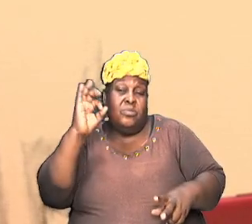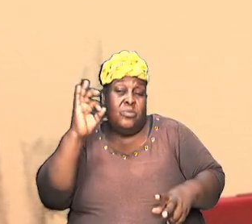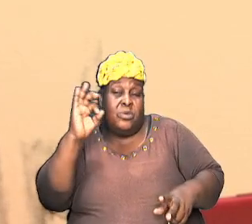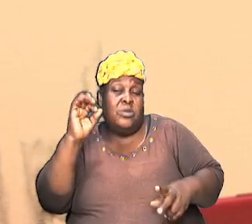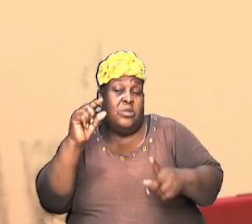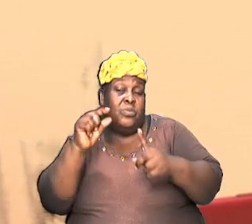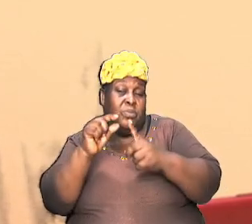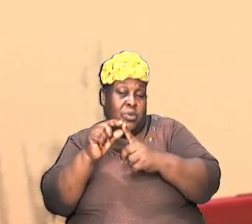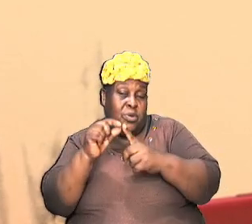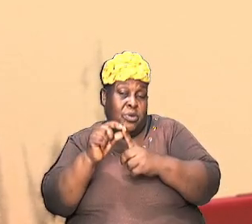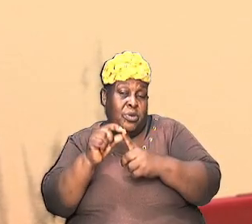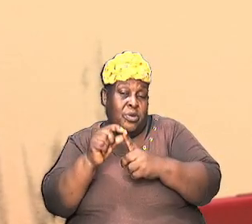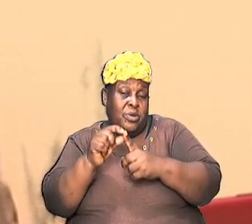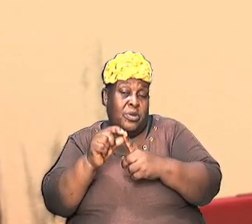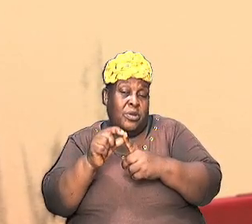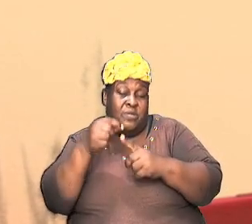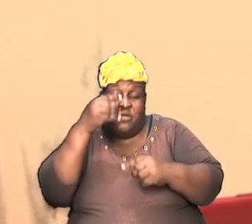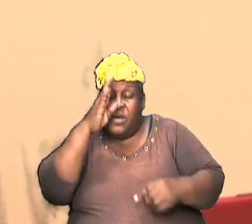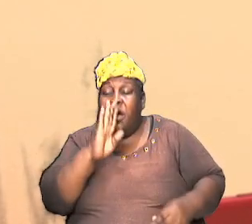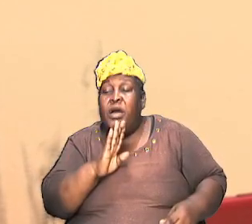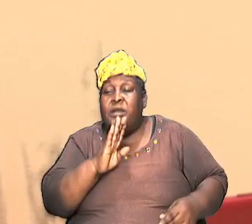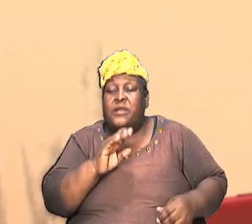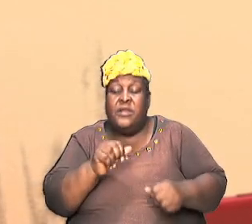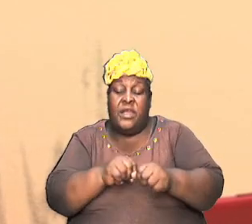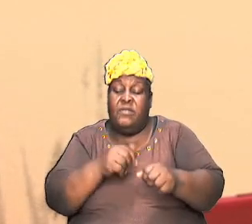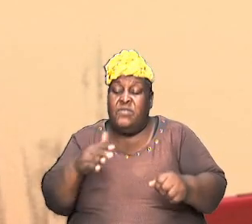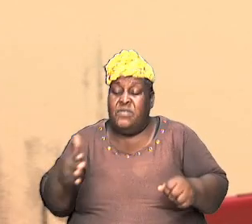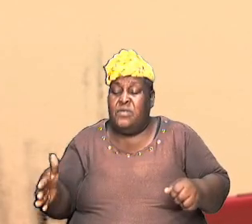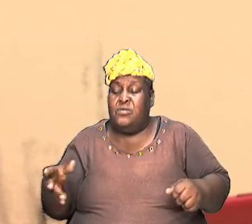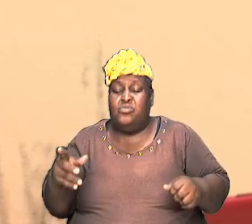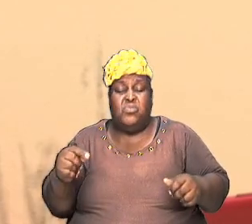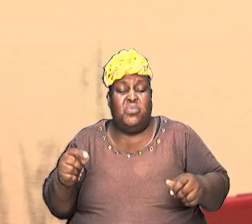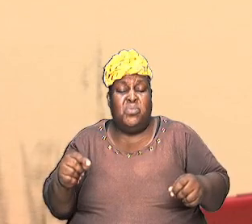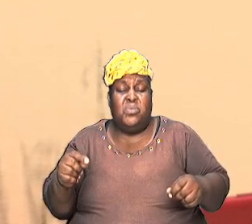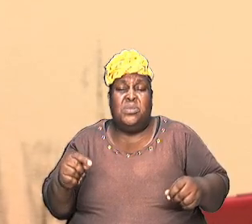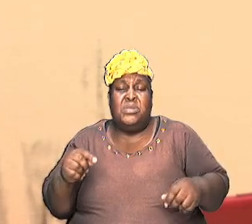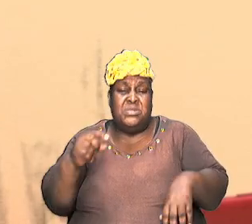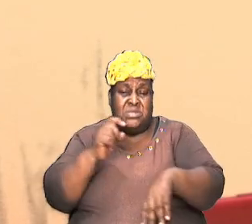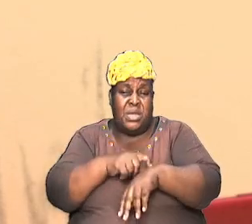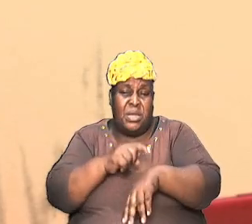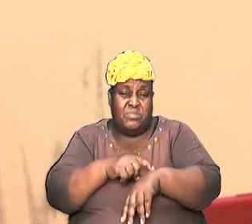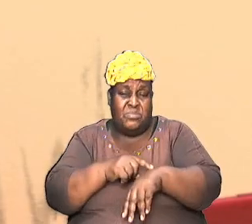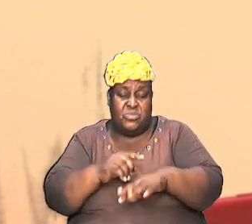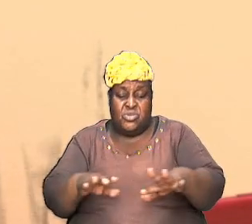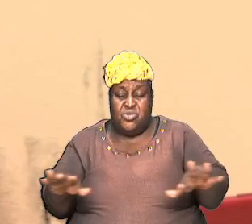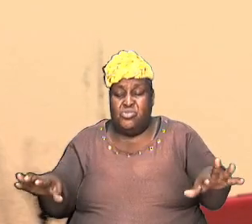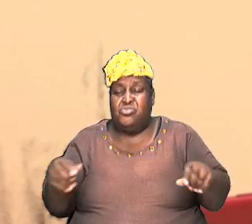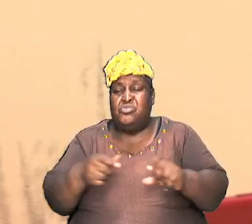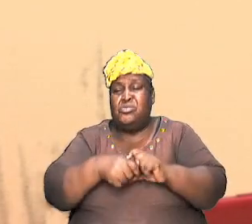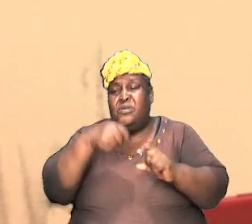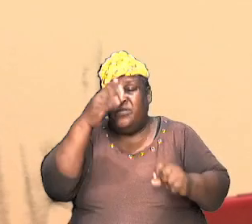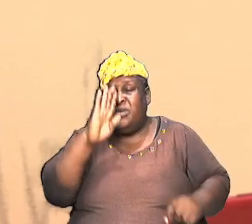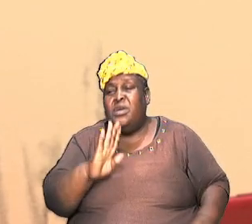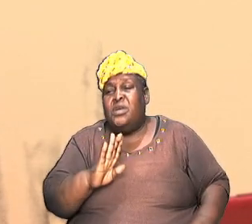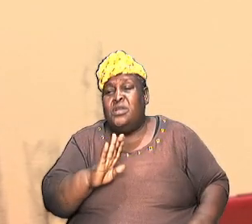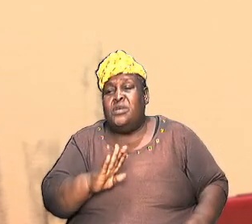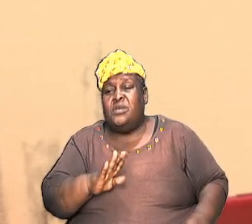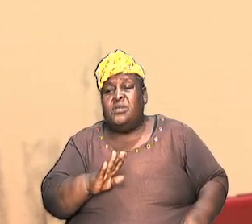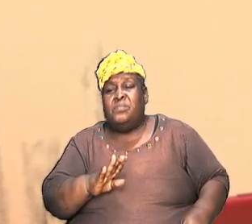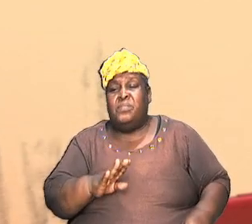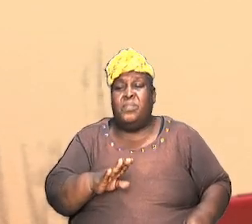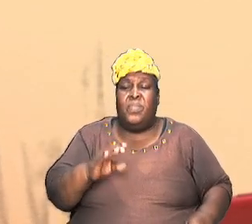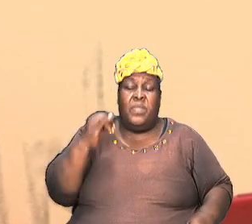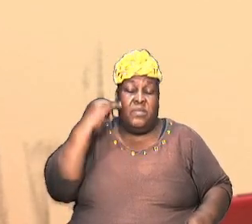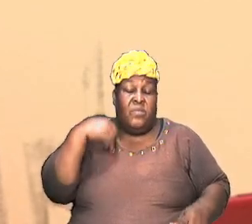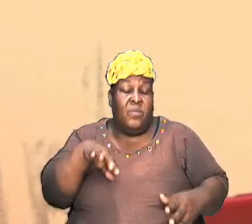everything else that we do in this day and age as children of the Most High God. If we are wobbly in our